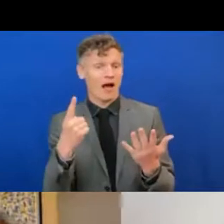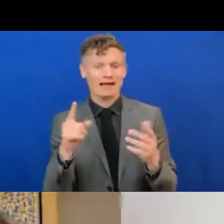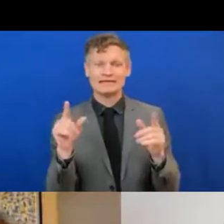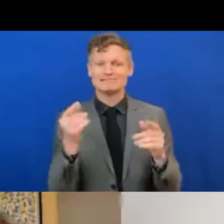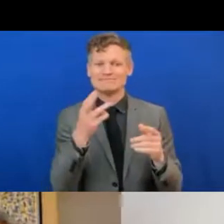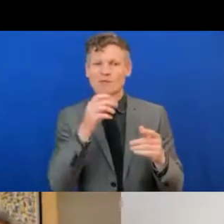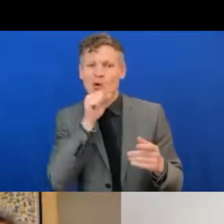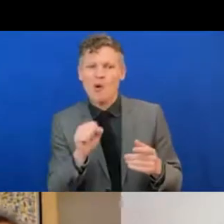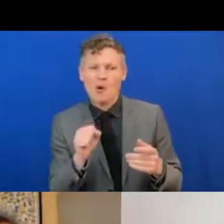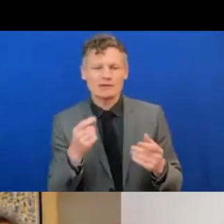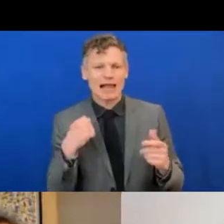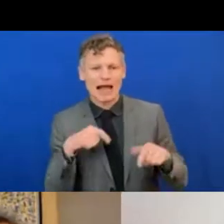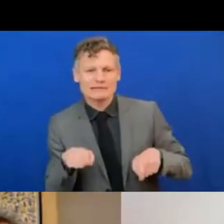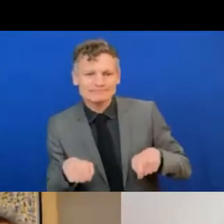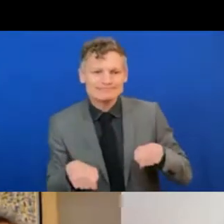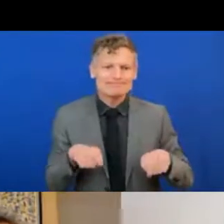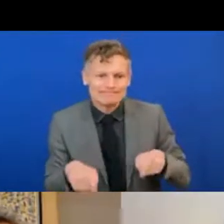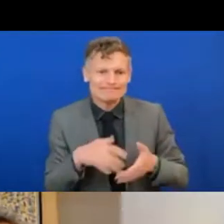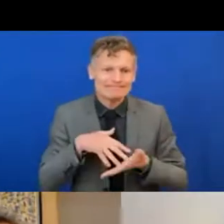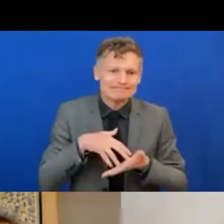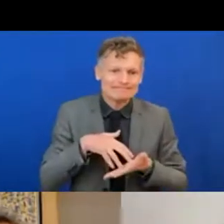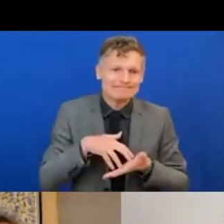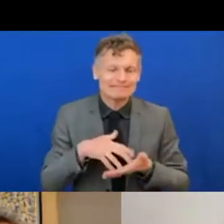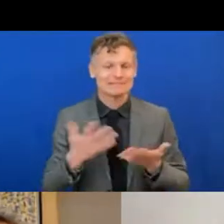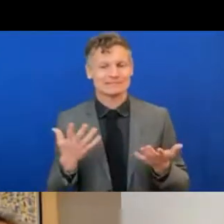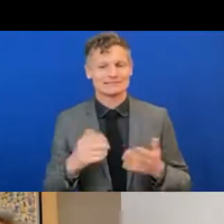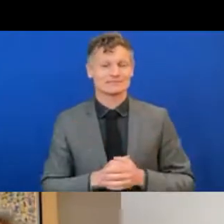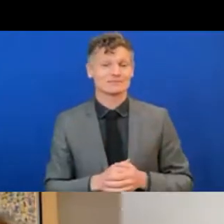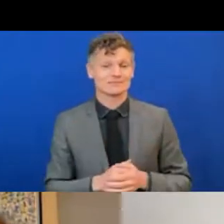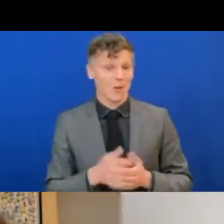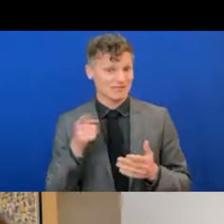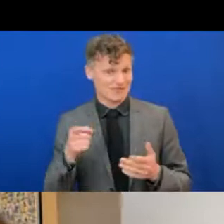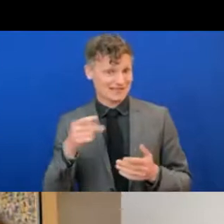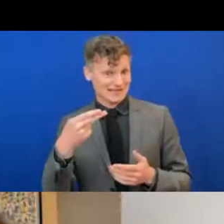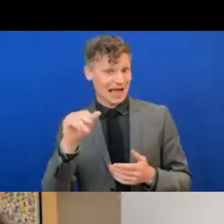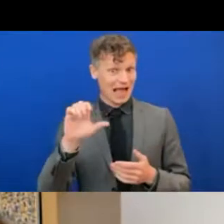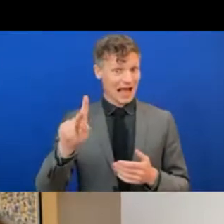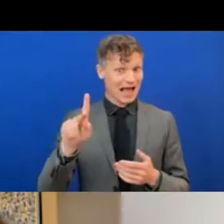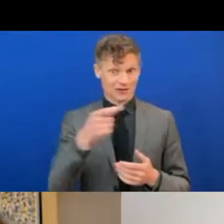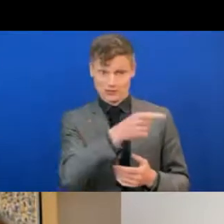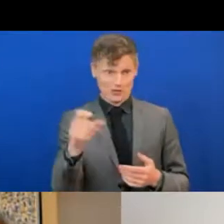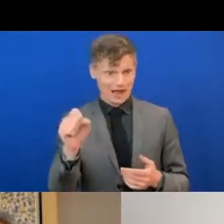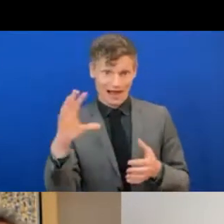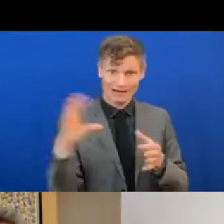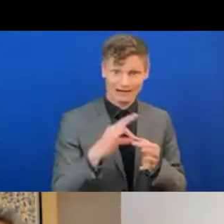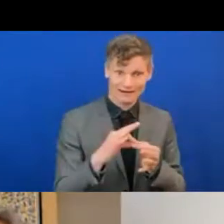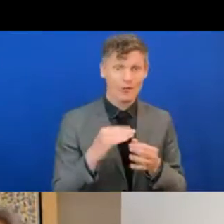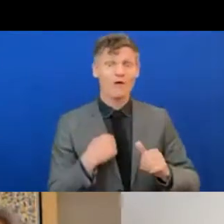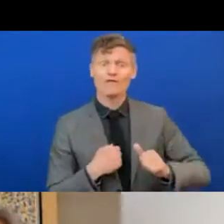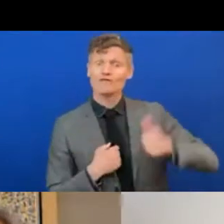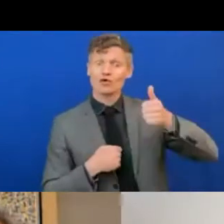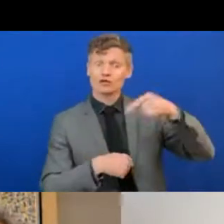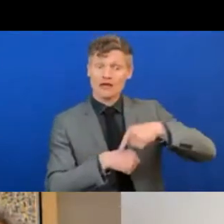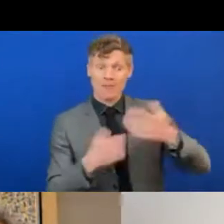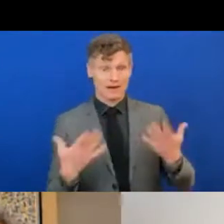sign up, get involved. For the first time ever, we will have a Wizzes award on healthy aging